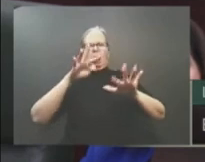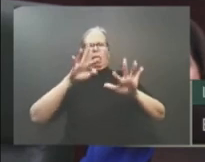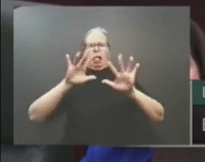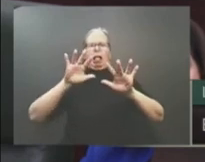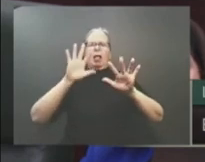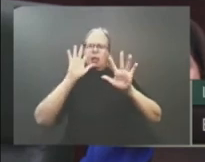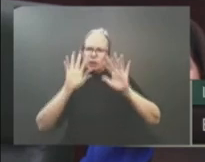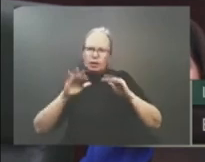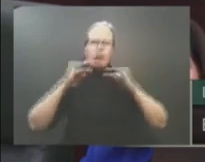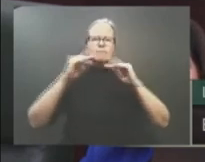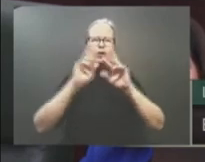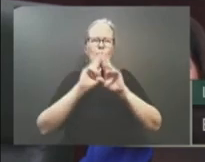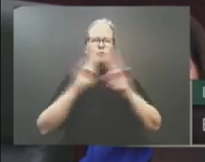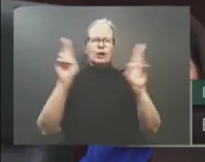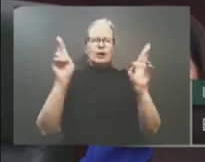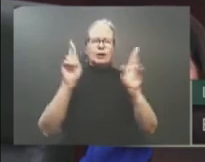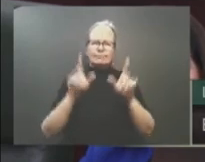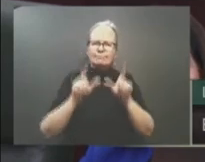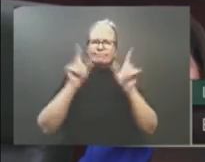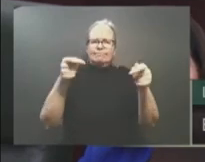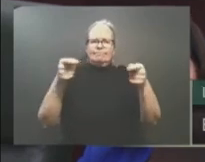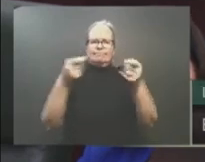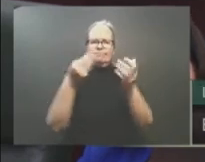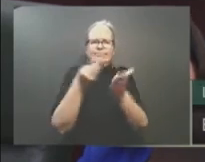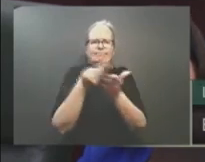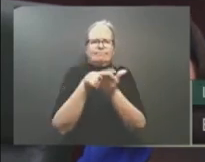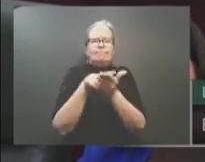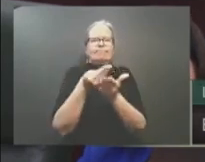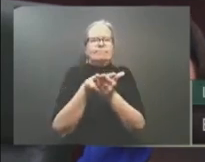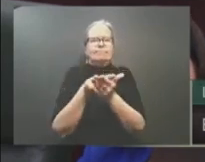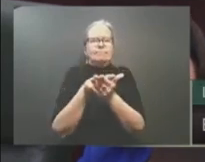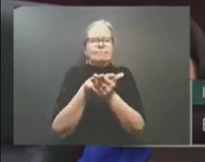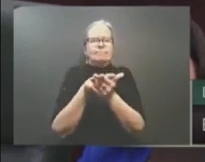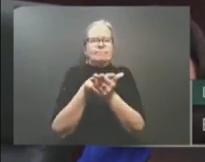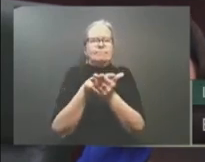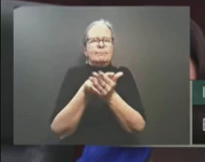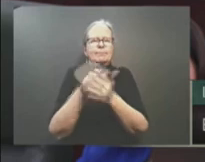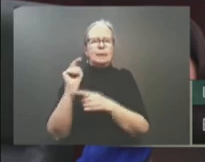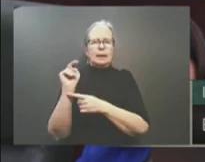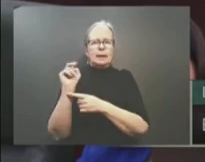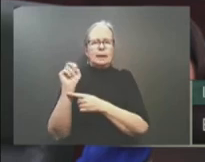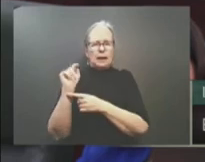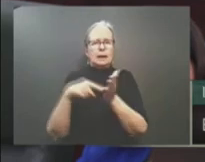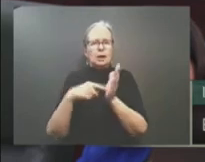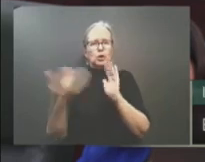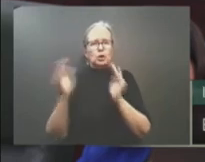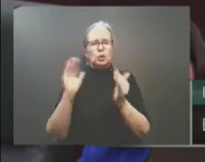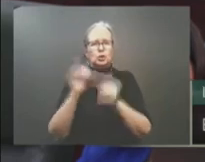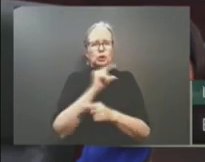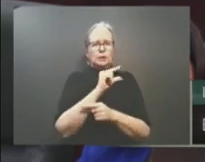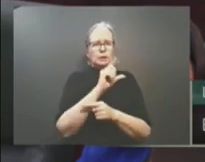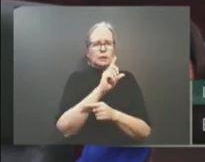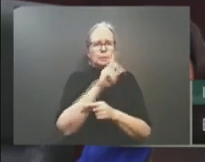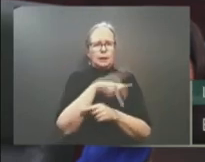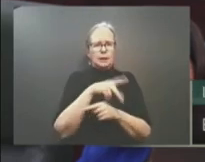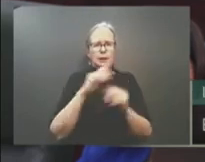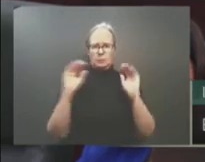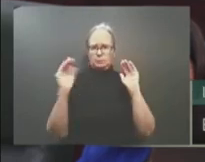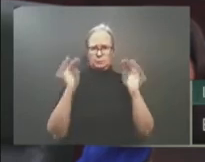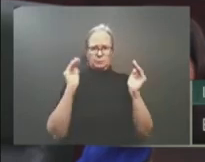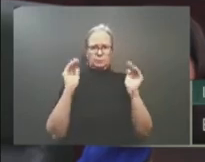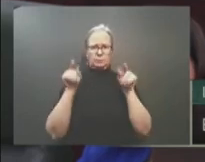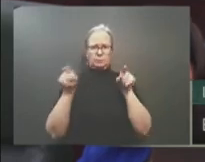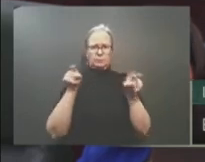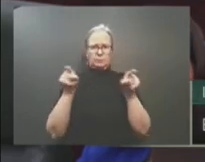below our net debt-to-GDP ratio ceiling of 30%. Today, Alberta is at 10%, the